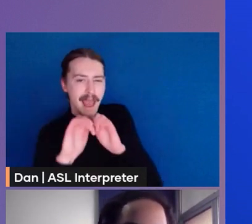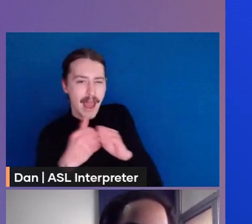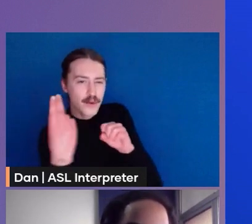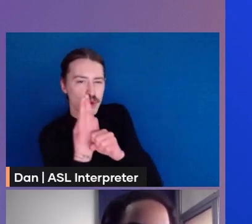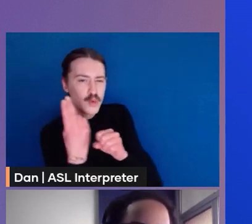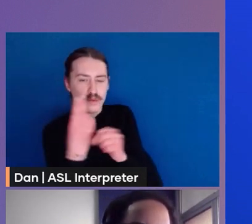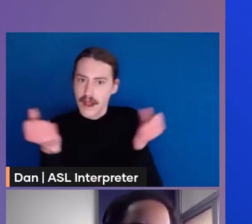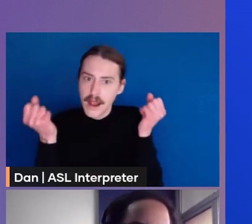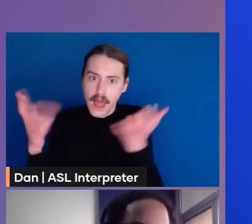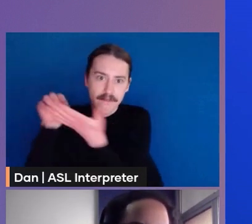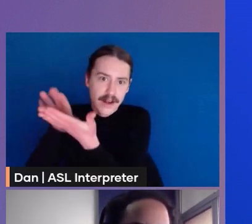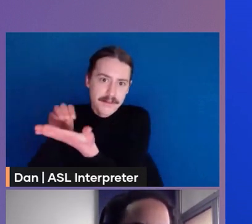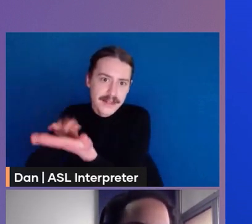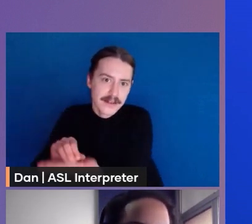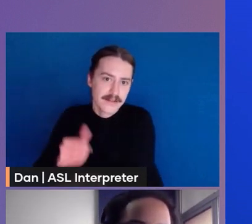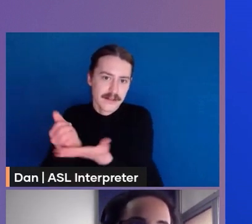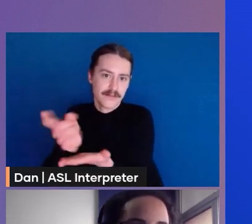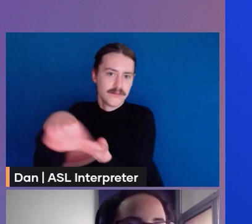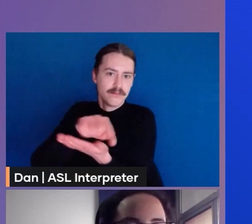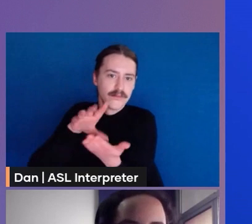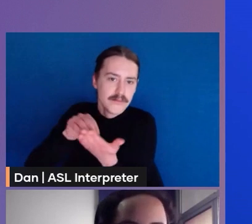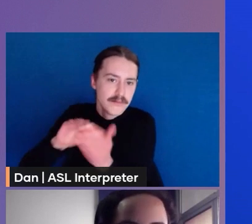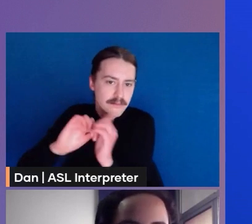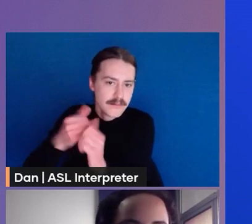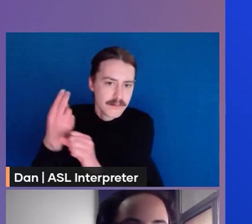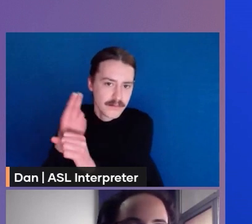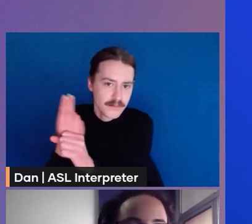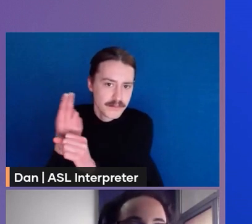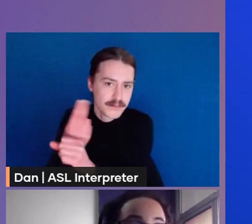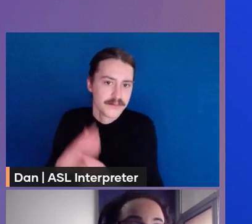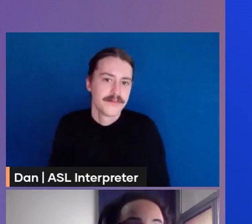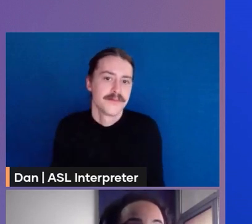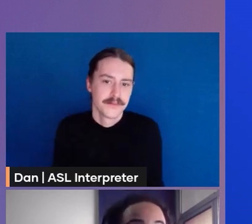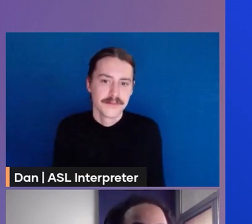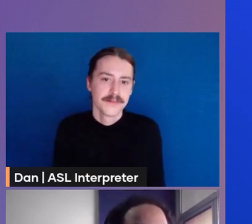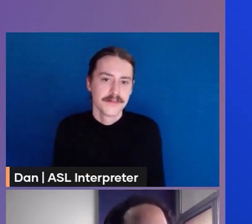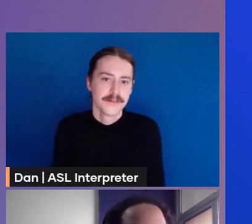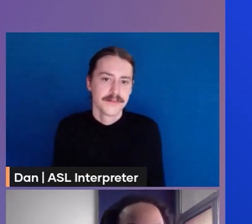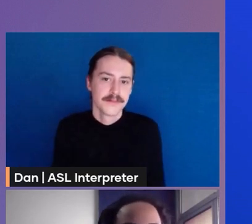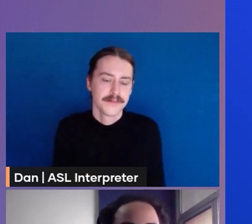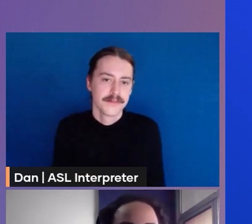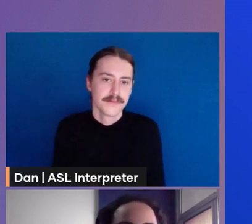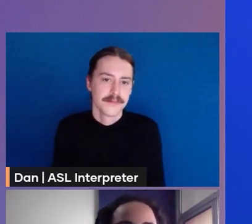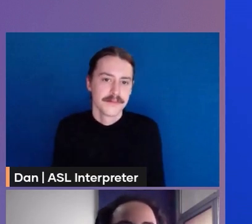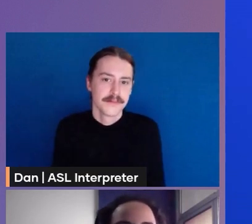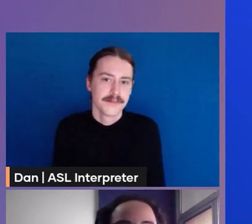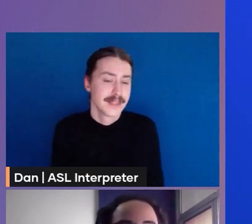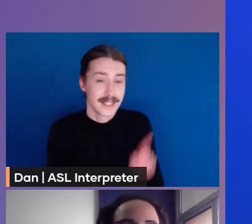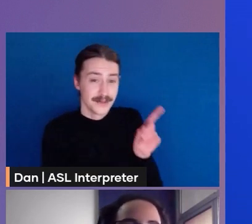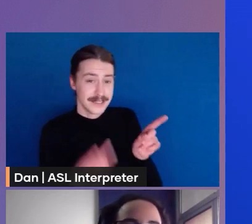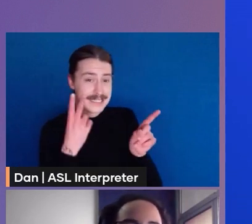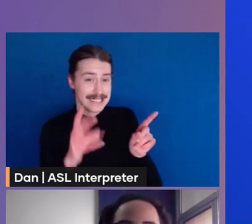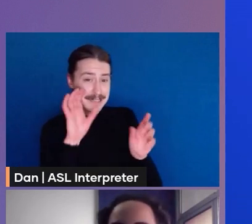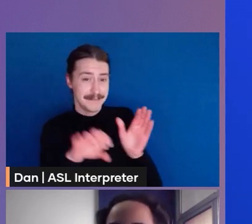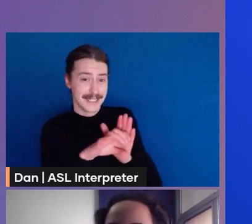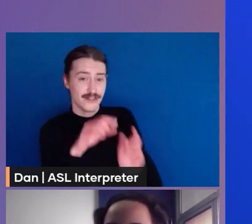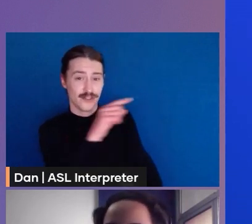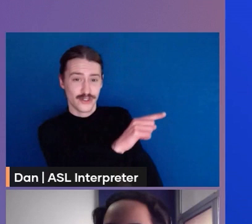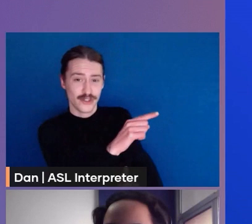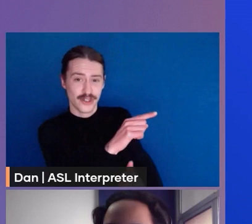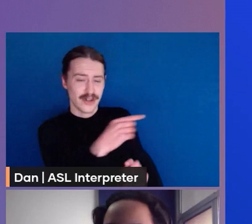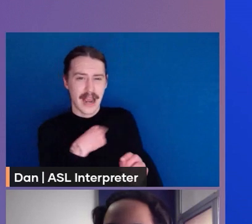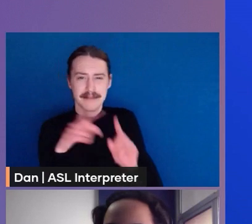they have a good documentation and you can see in the screenshot like this one i